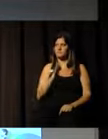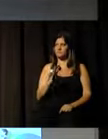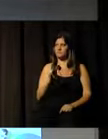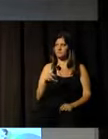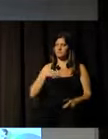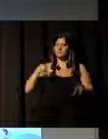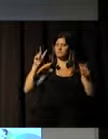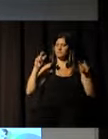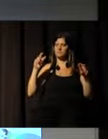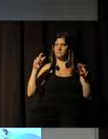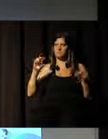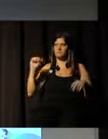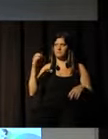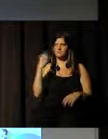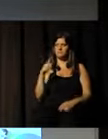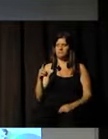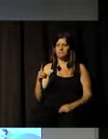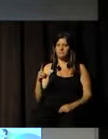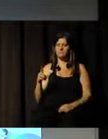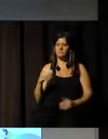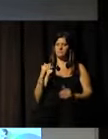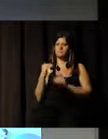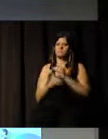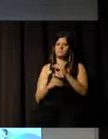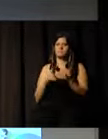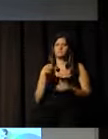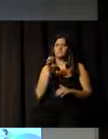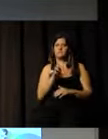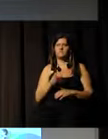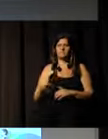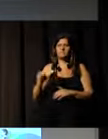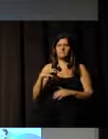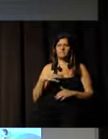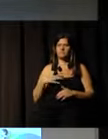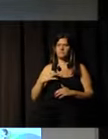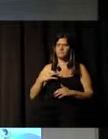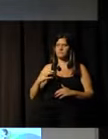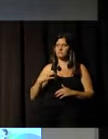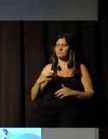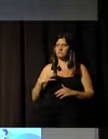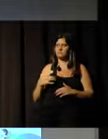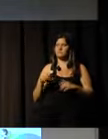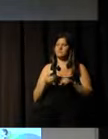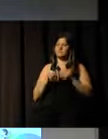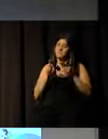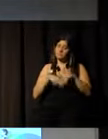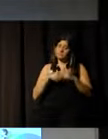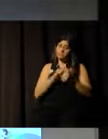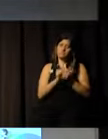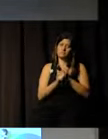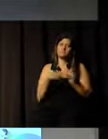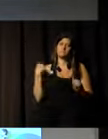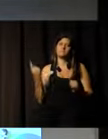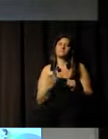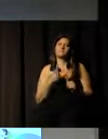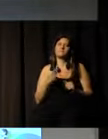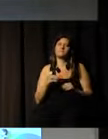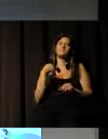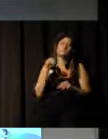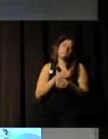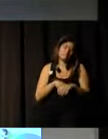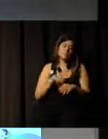that has as a theme action developing the voluntary sector through sports for all,